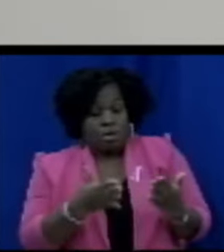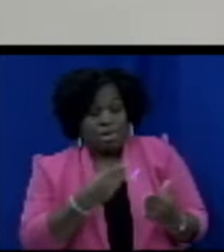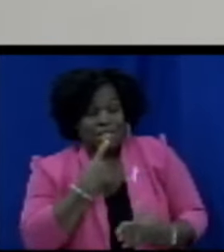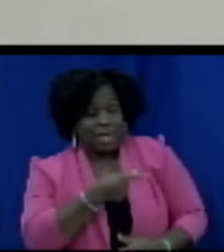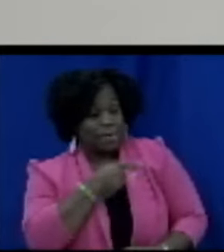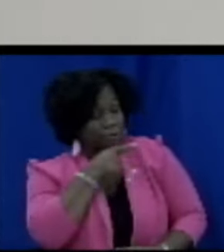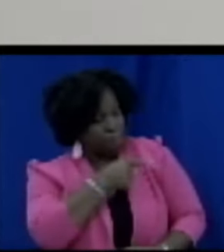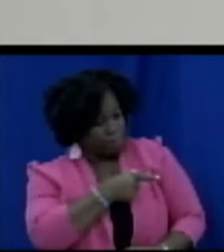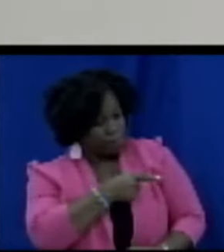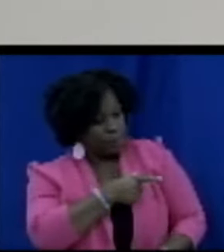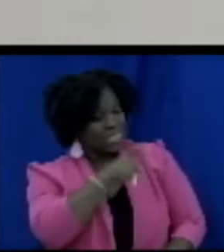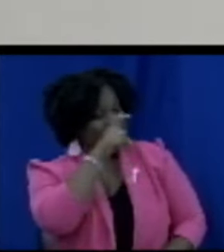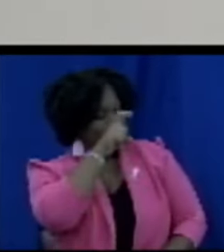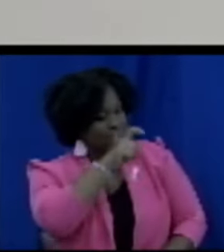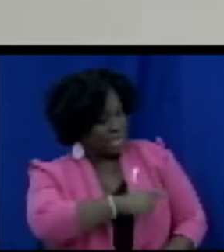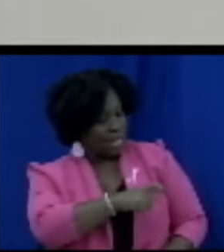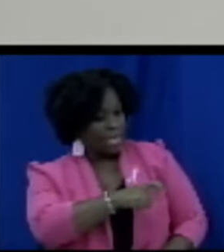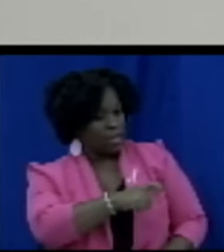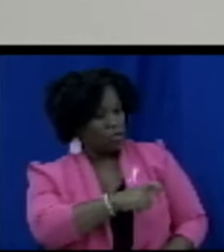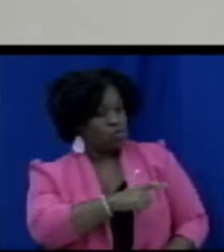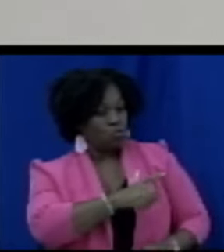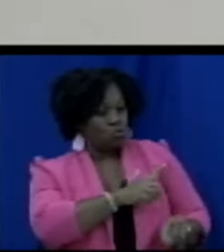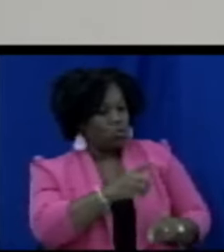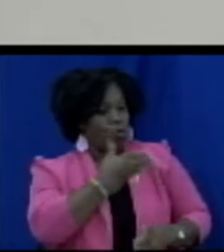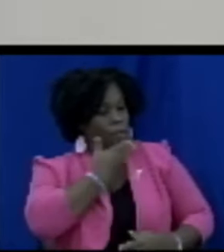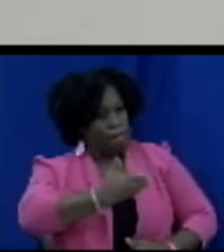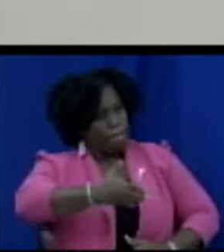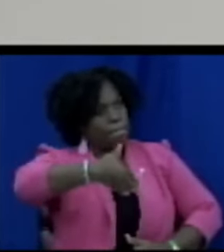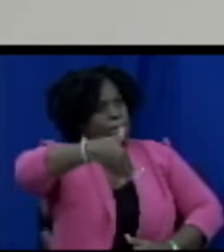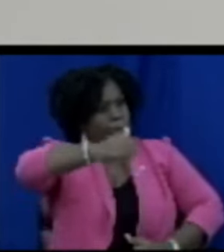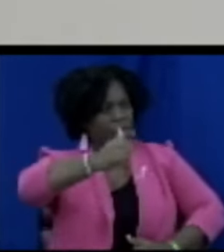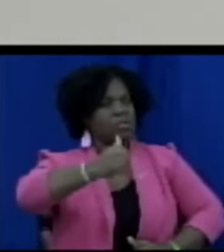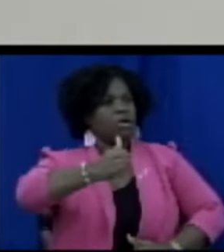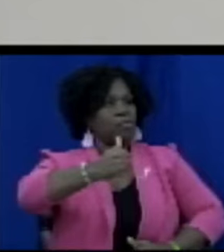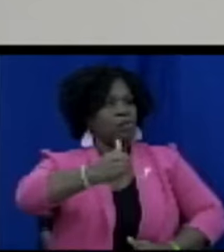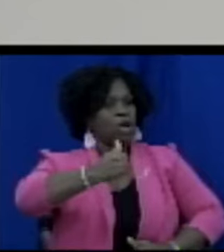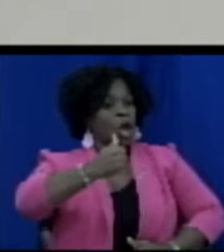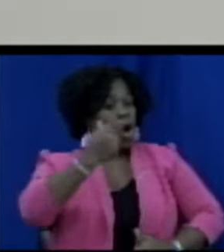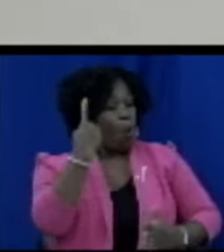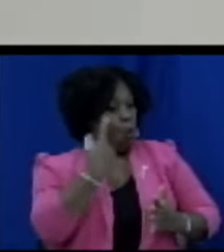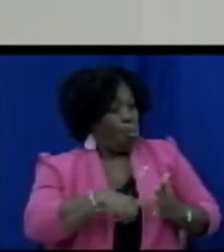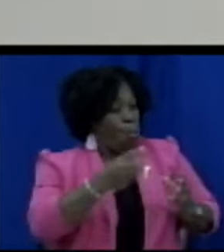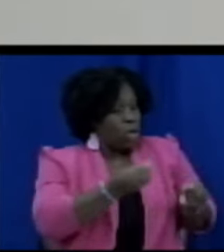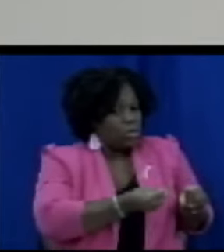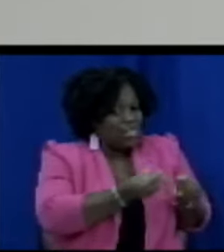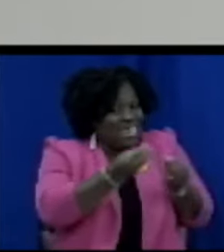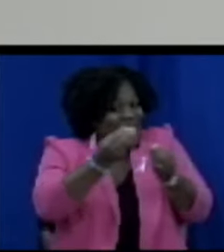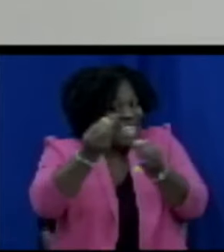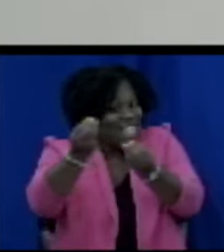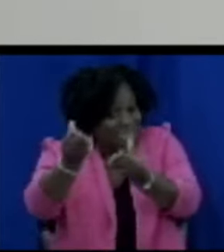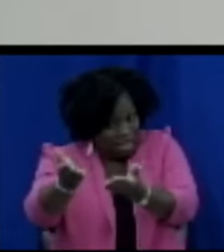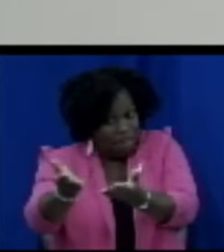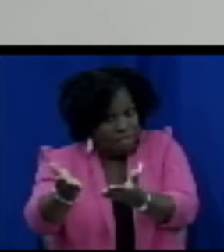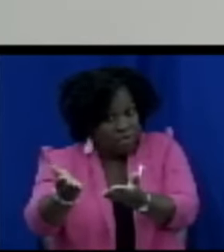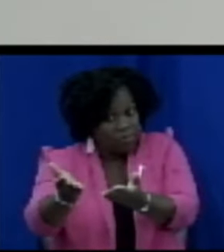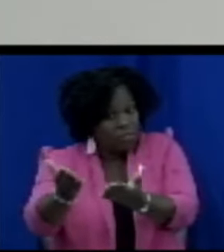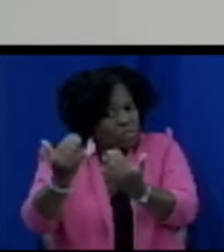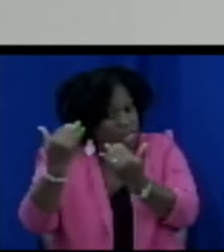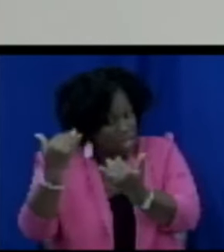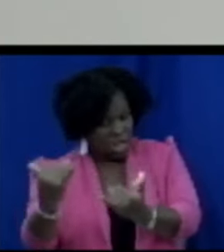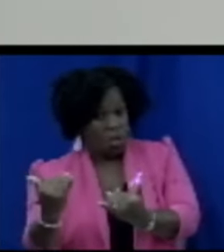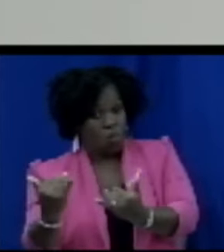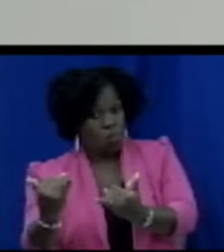you have to step up because the provision of your goods and services will now be